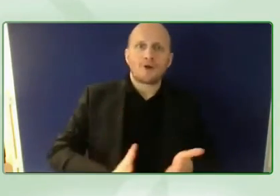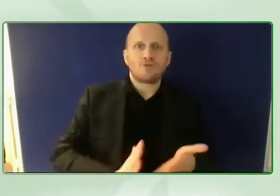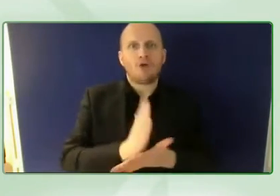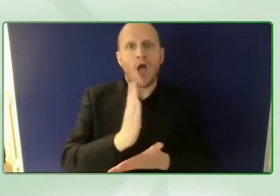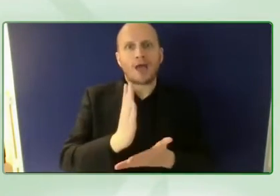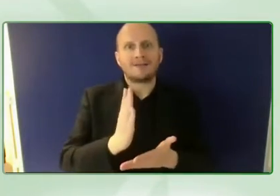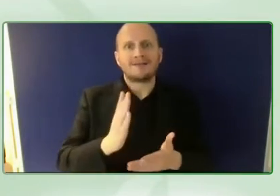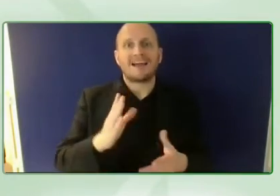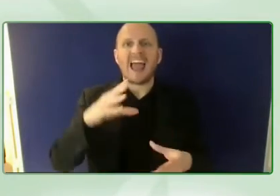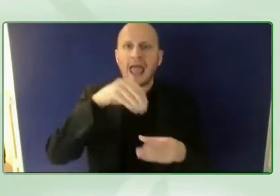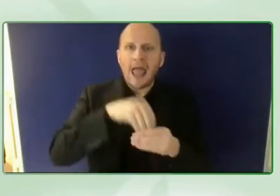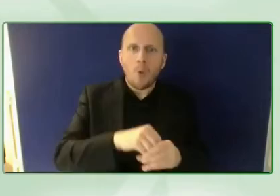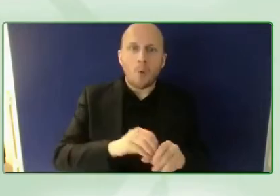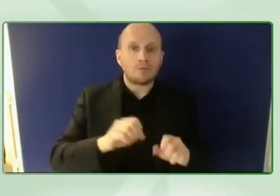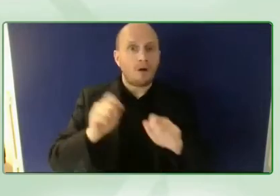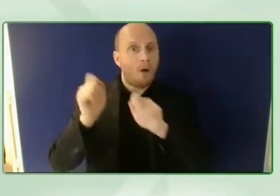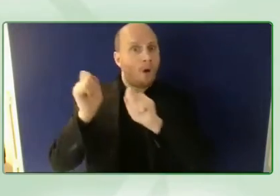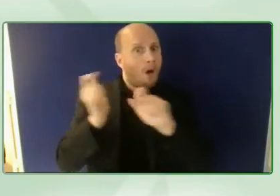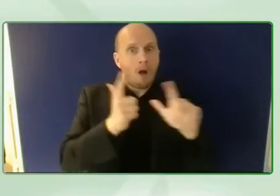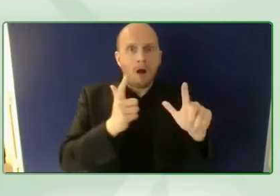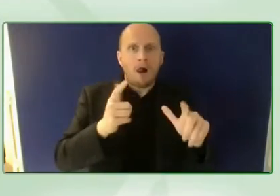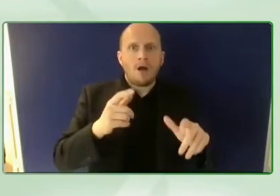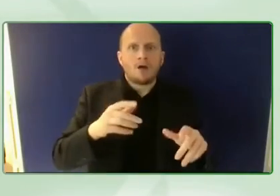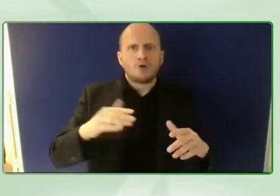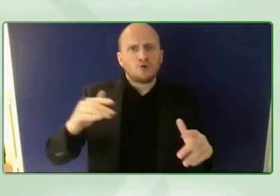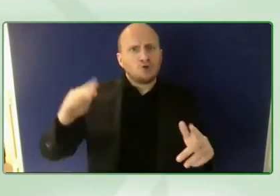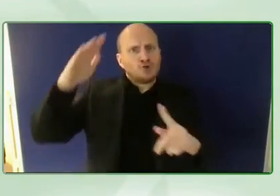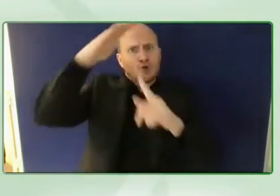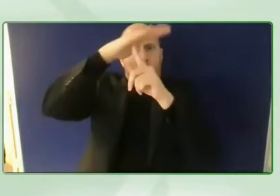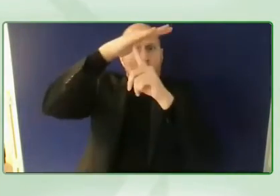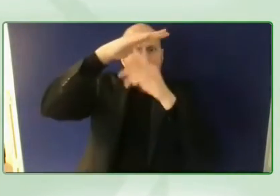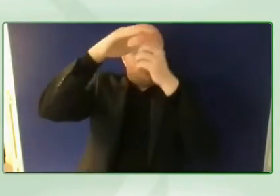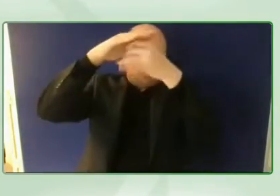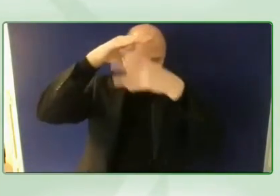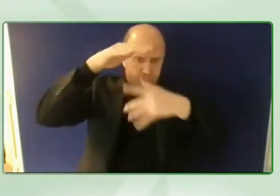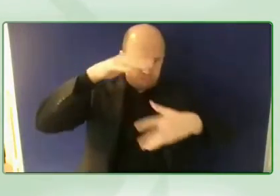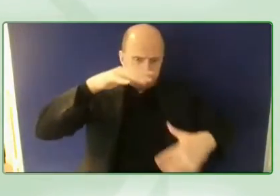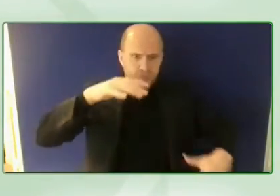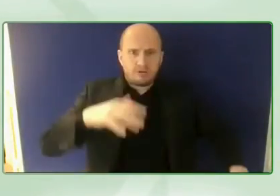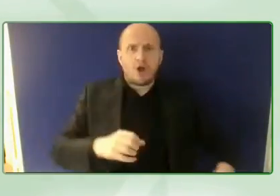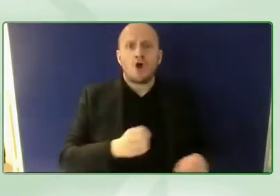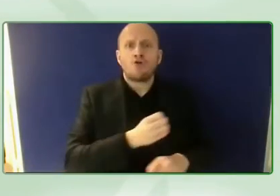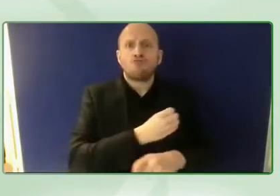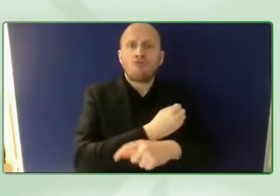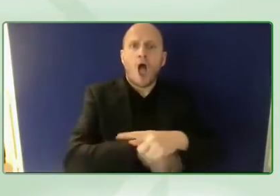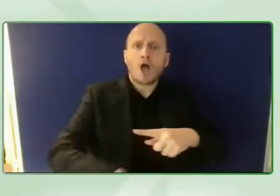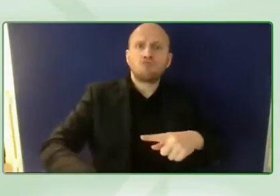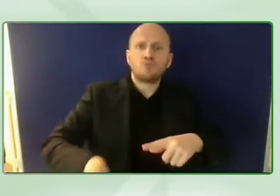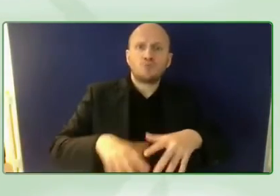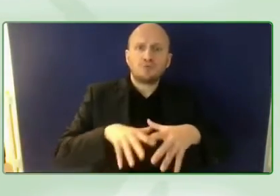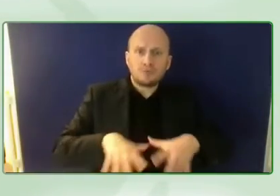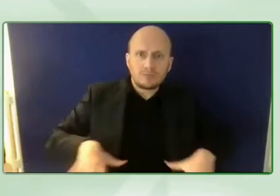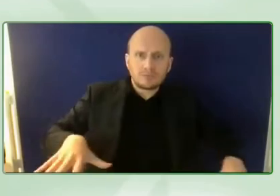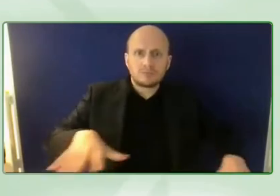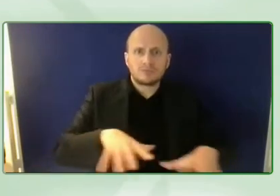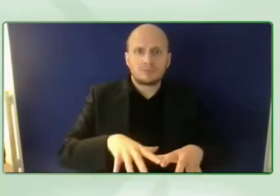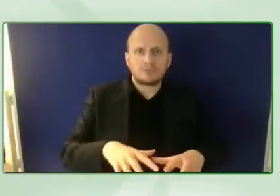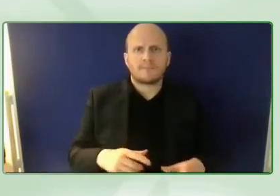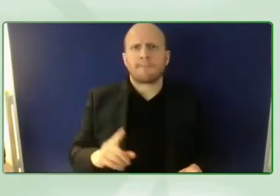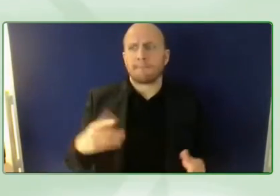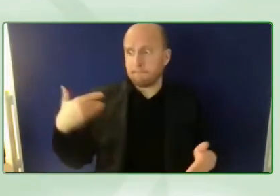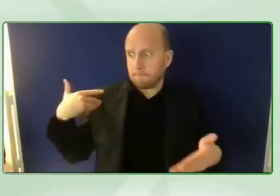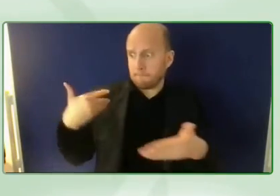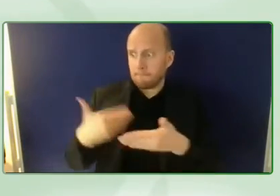up all all up to the top um what did we achieve until now you achieved